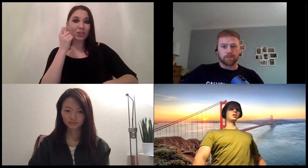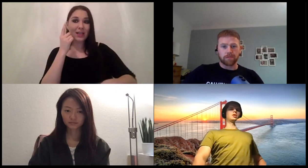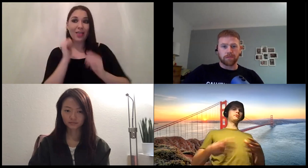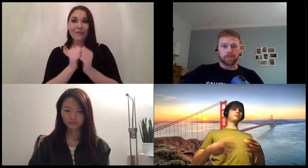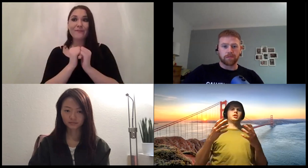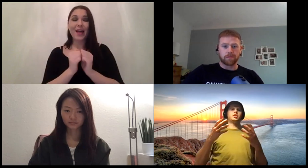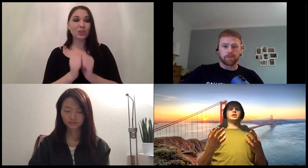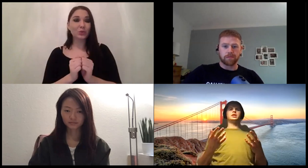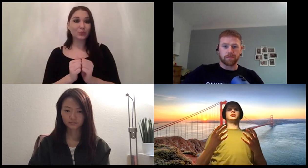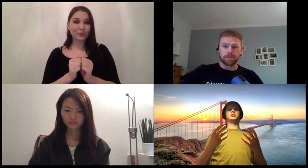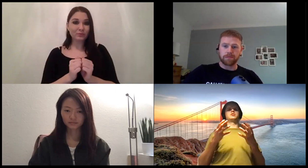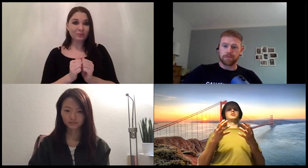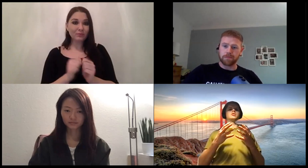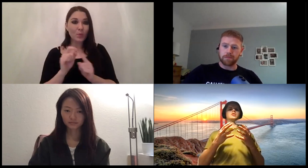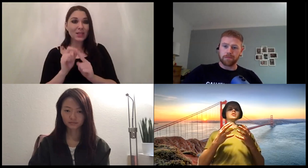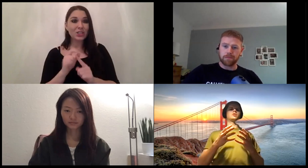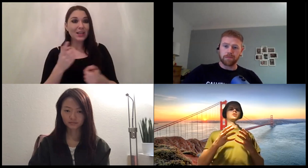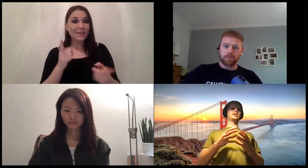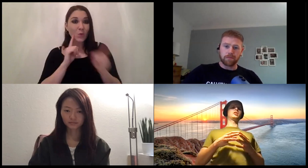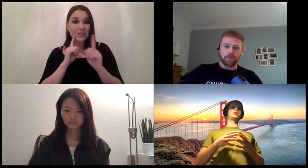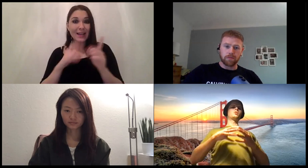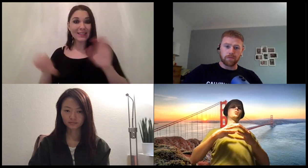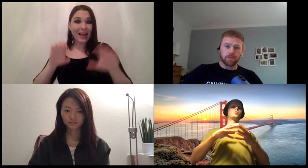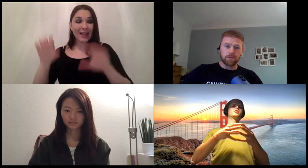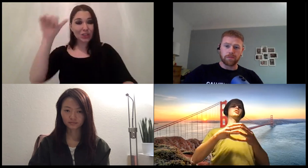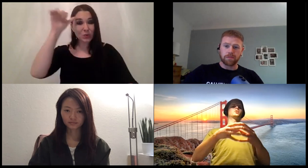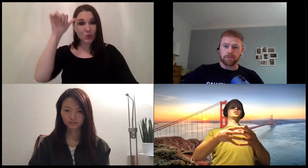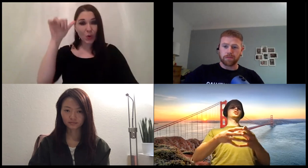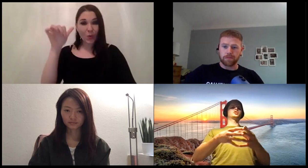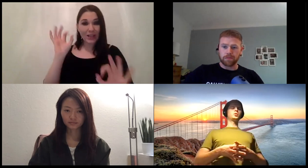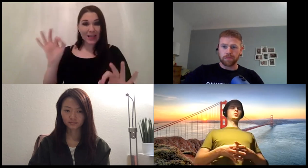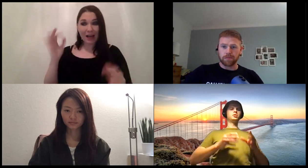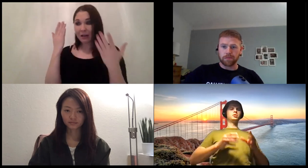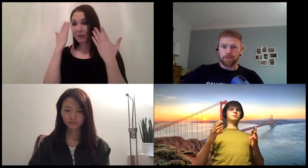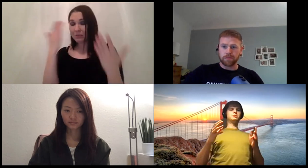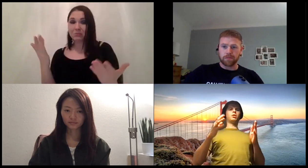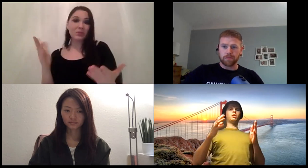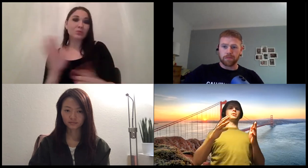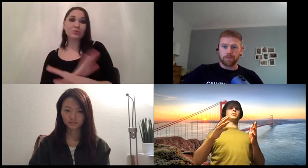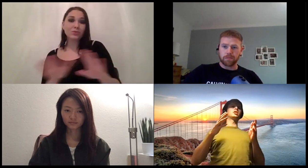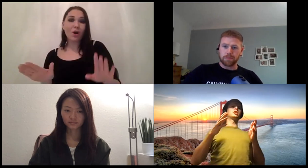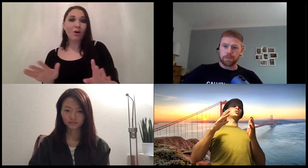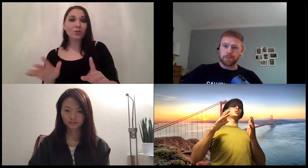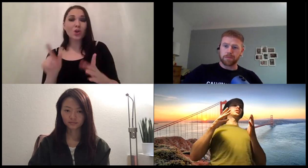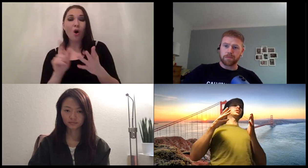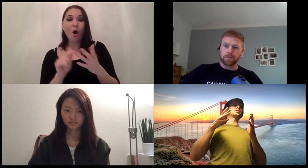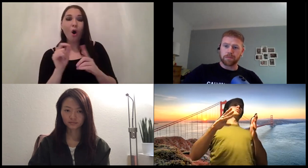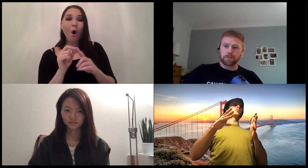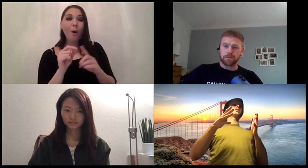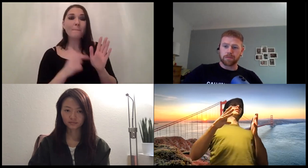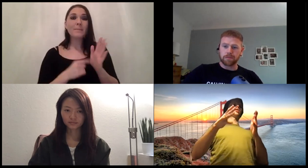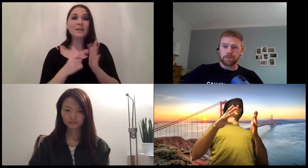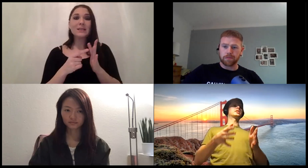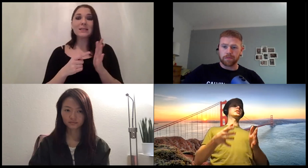if you are a data scientist and you do not know exactly why you're doing what you're doing you will not be able to optimize towards the right